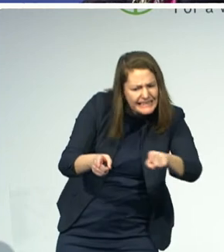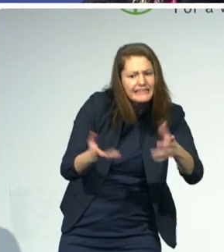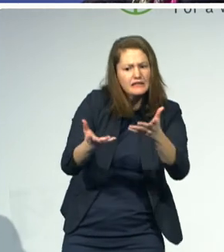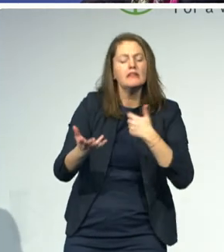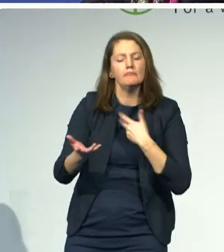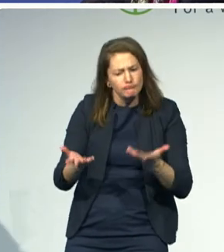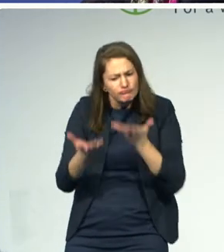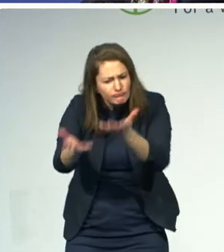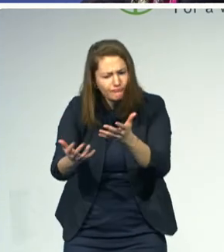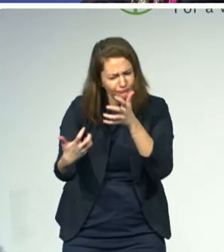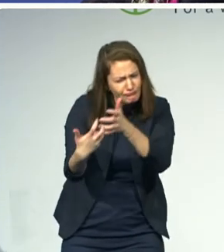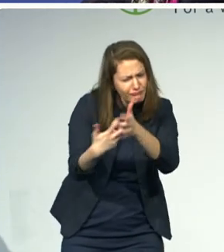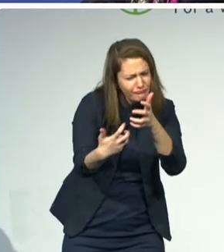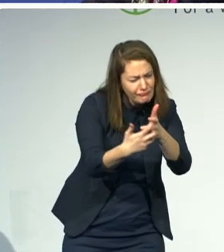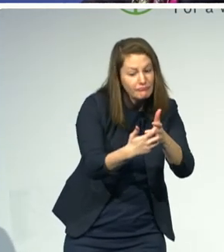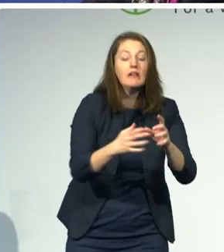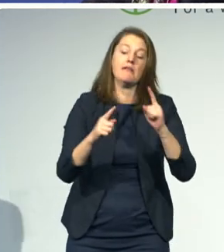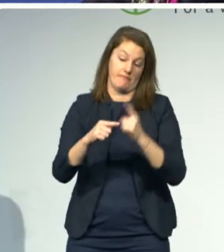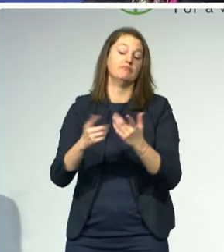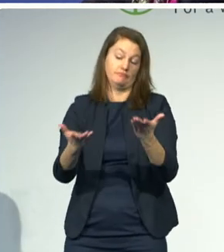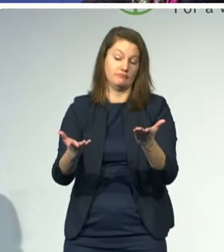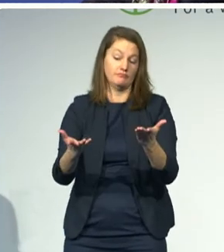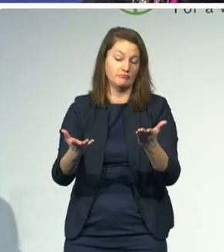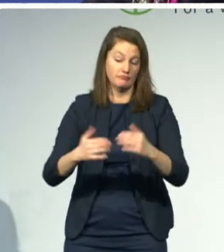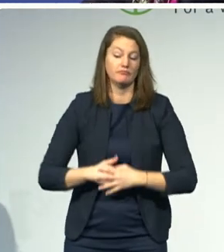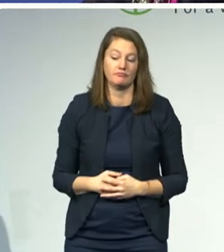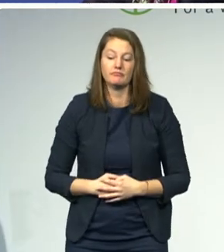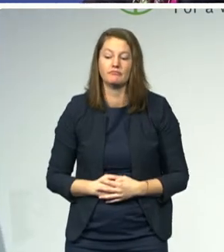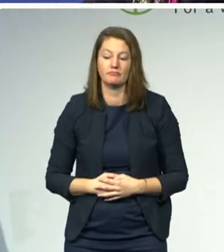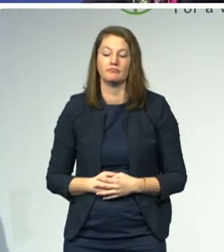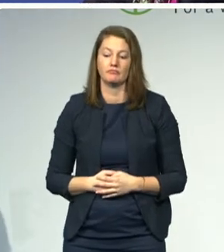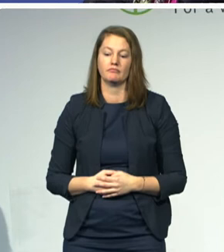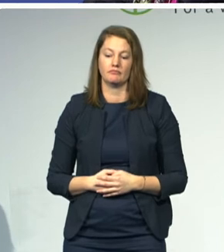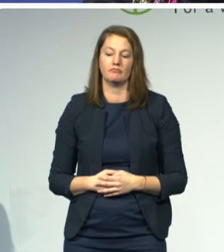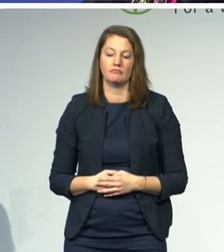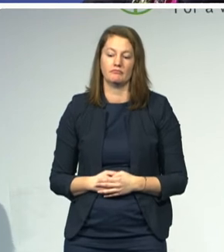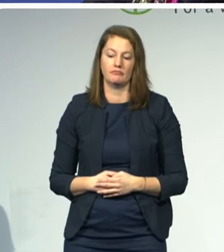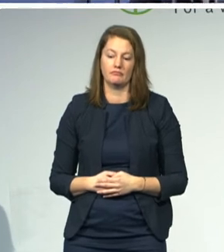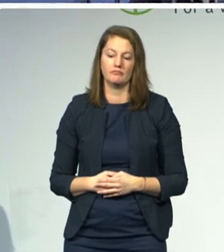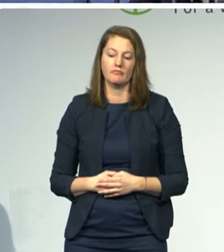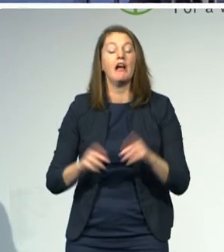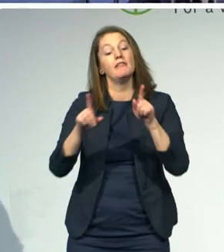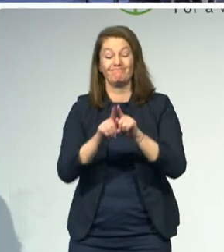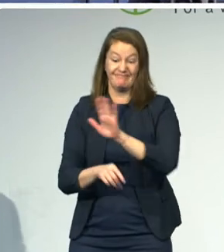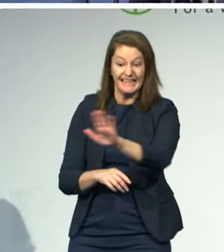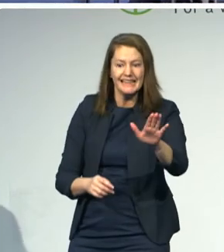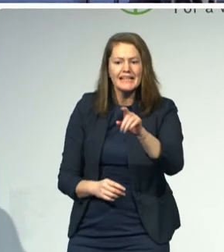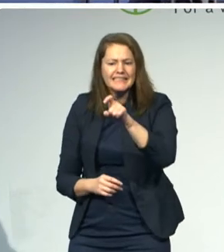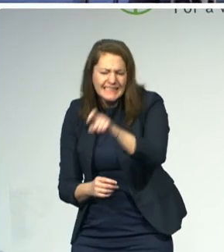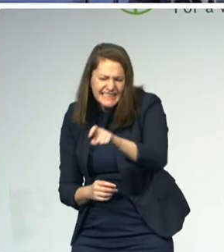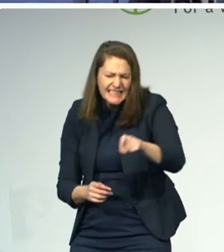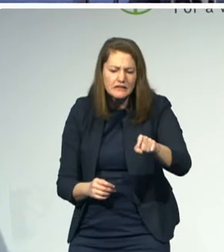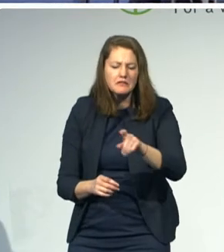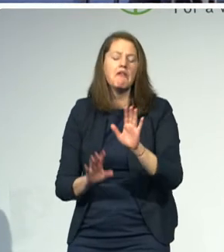careful not to underestimate the demand and the critical need there is for robust